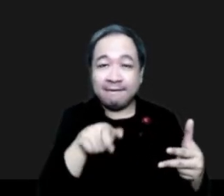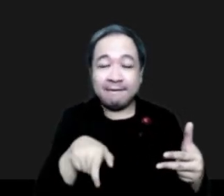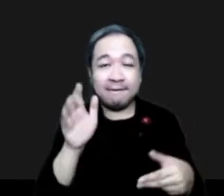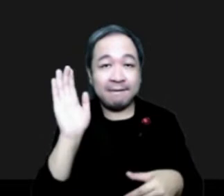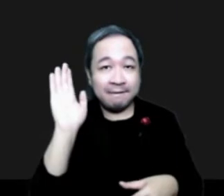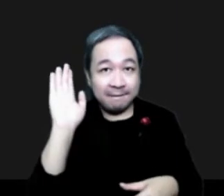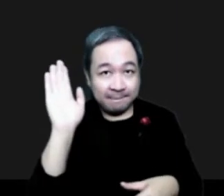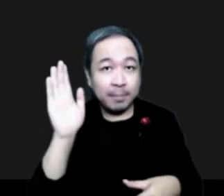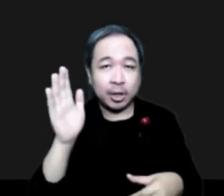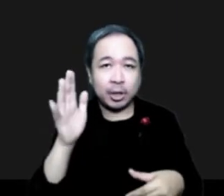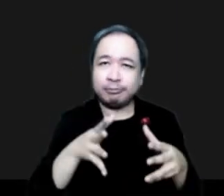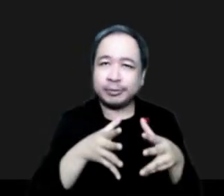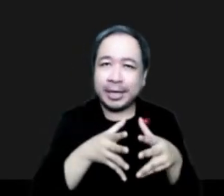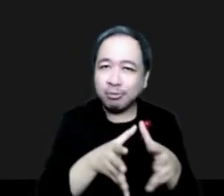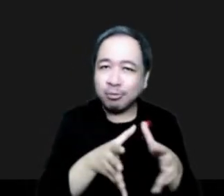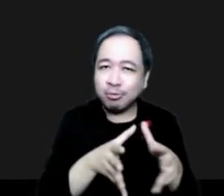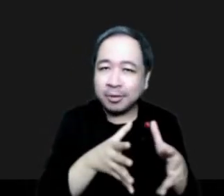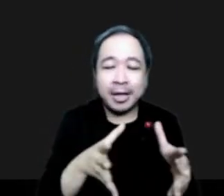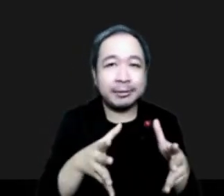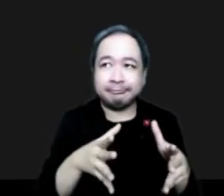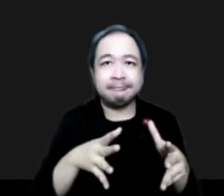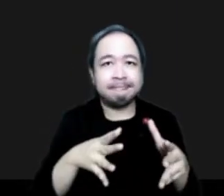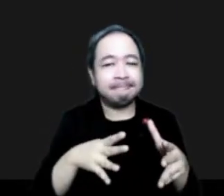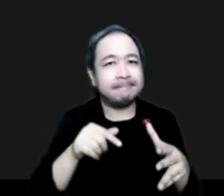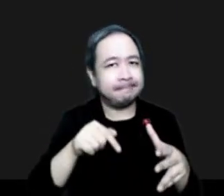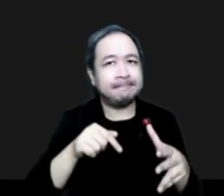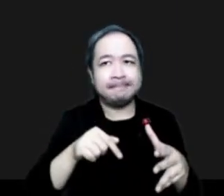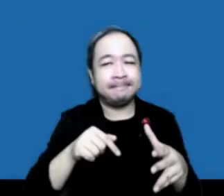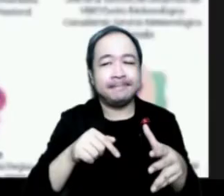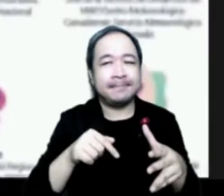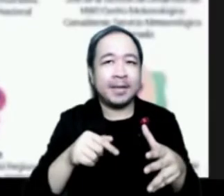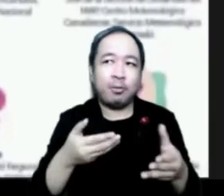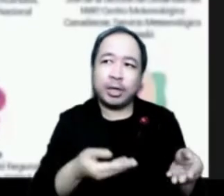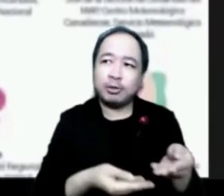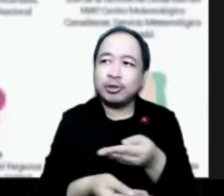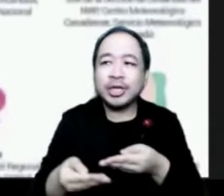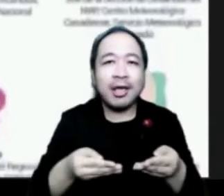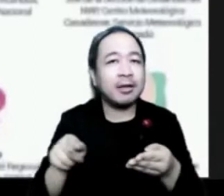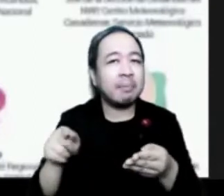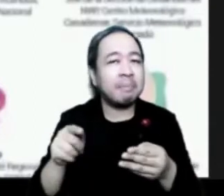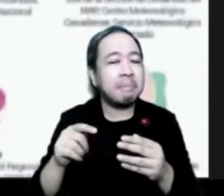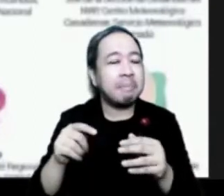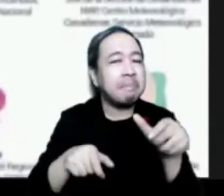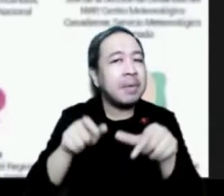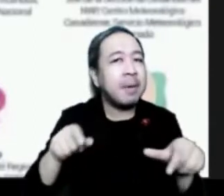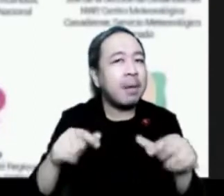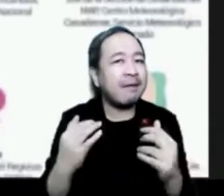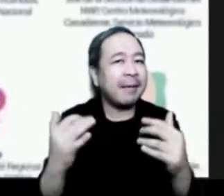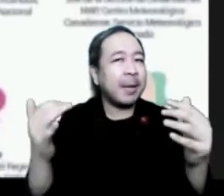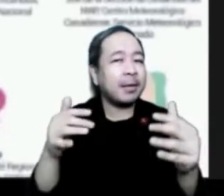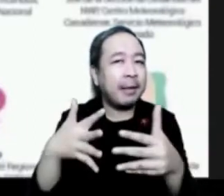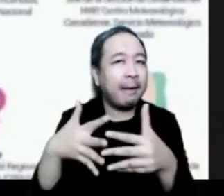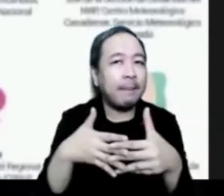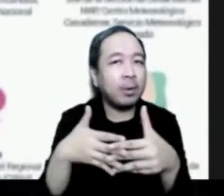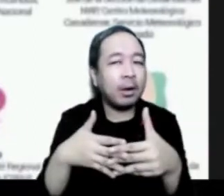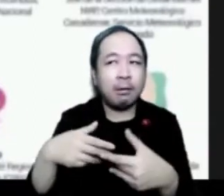what we wanted to share in this session with all the audience in the Americas. All the people who's working in different levels